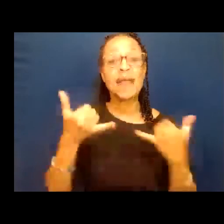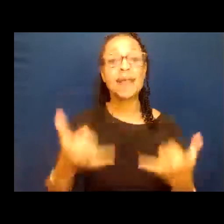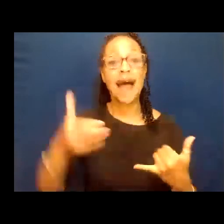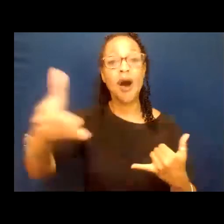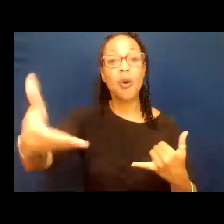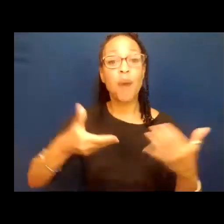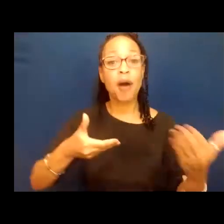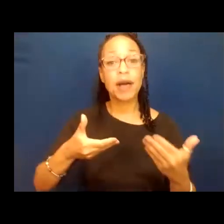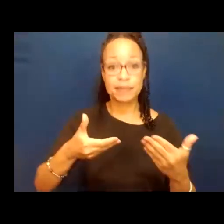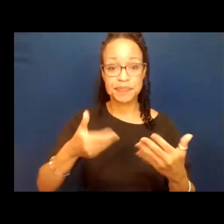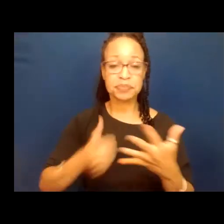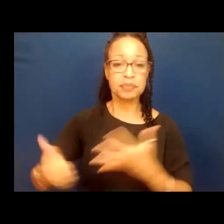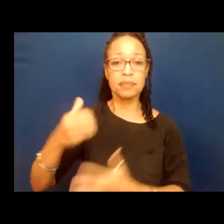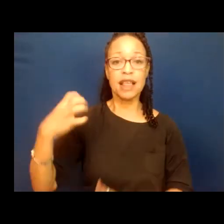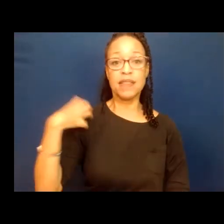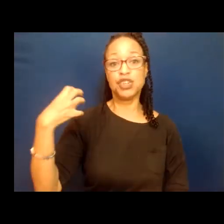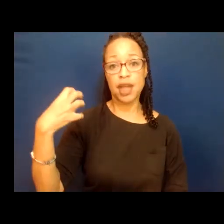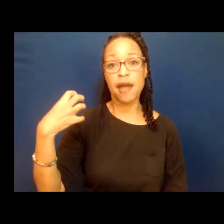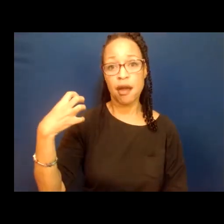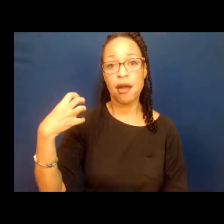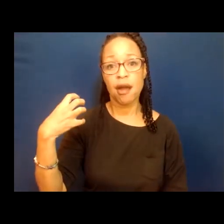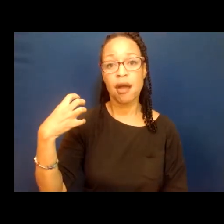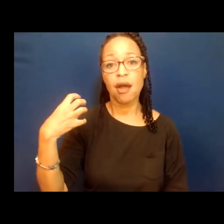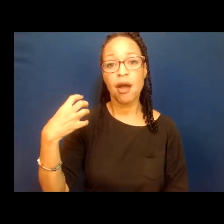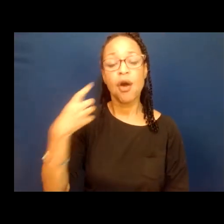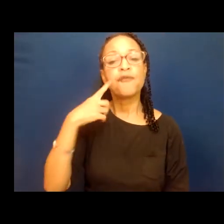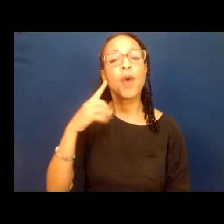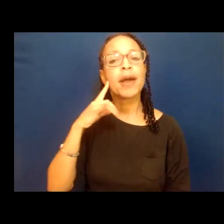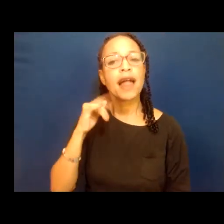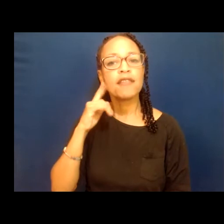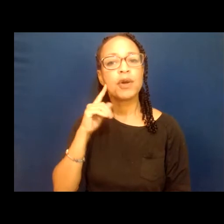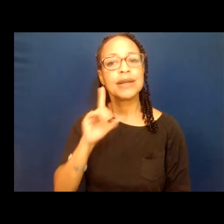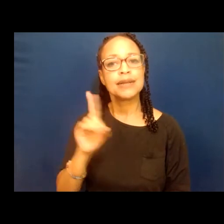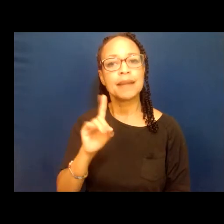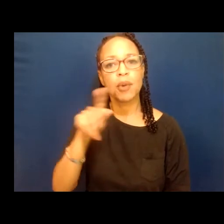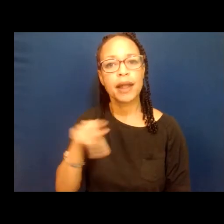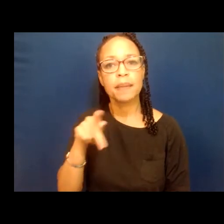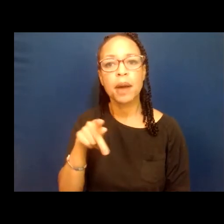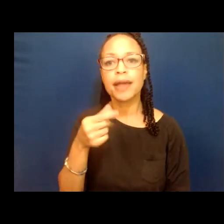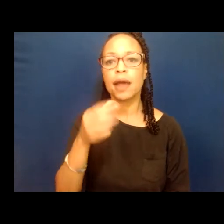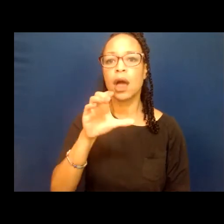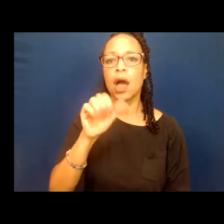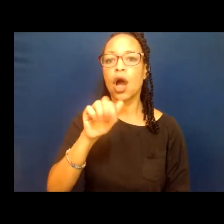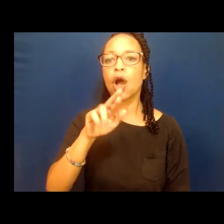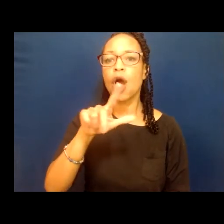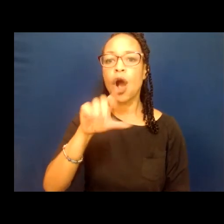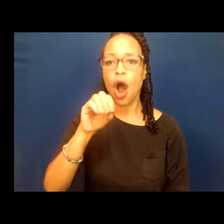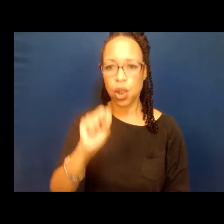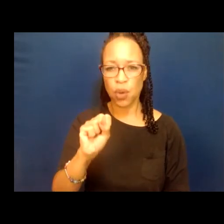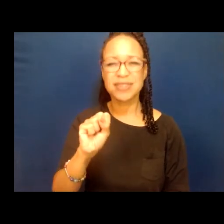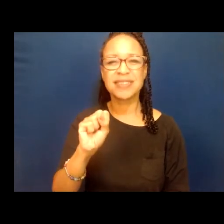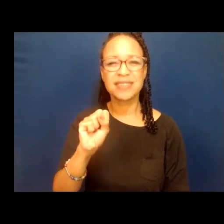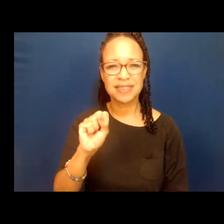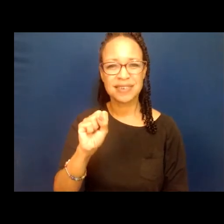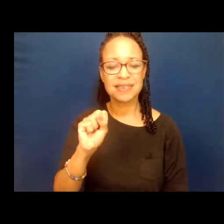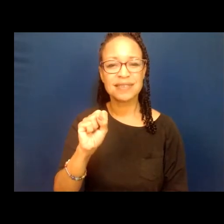the chair of the Chicano Latino Caucus for the California Democratic Party, Carlos Alcala. El presidente Carlos